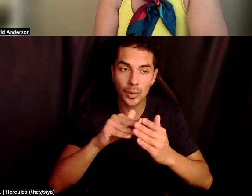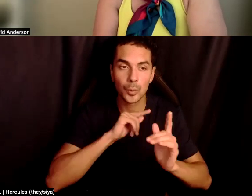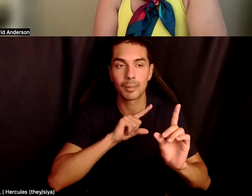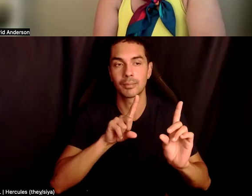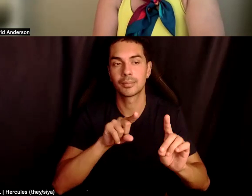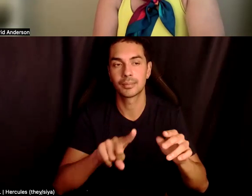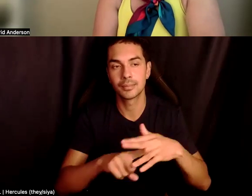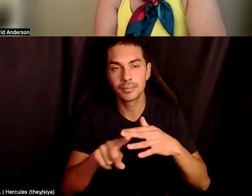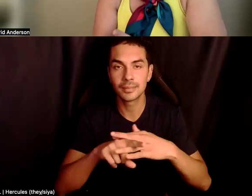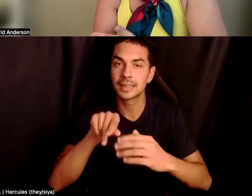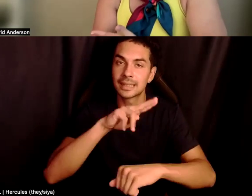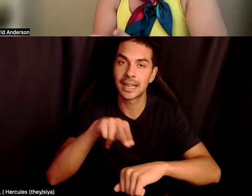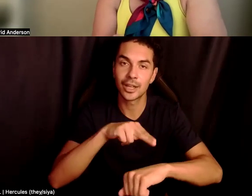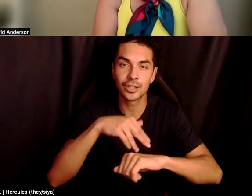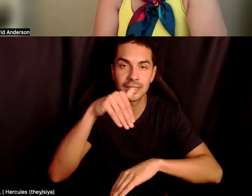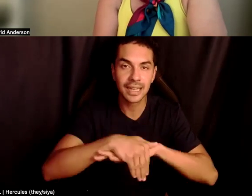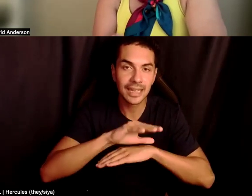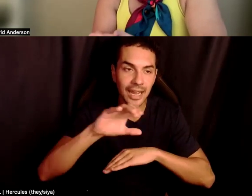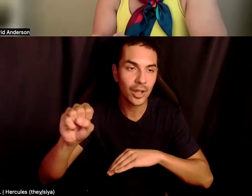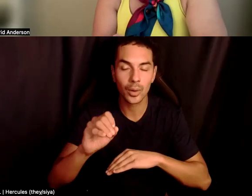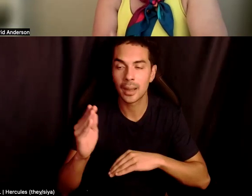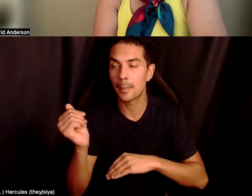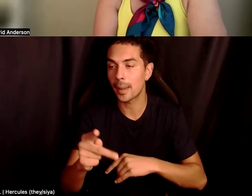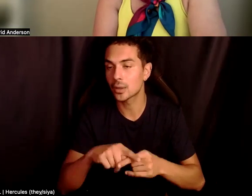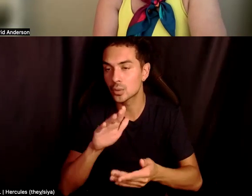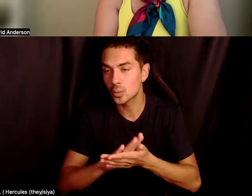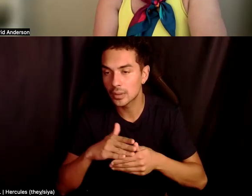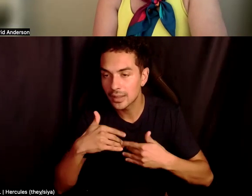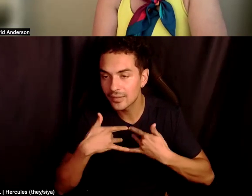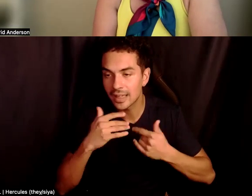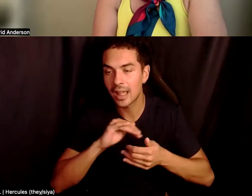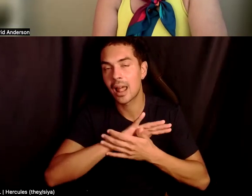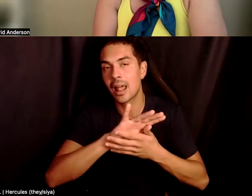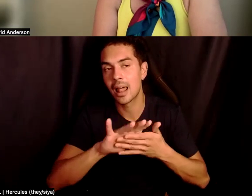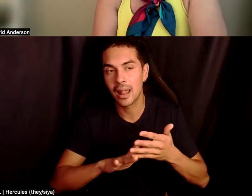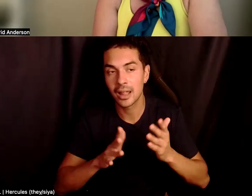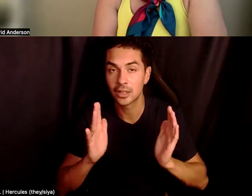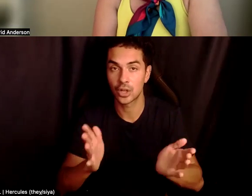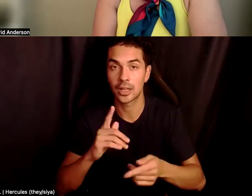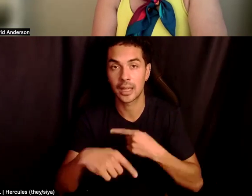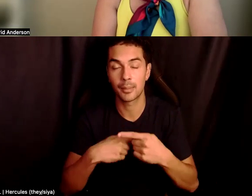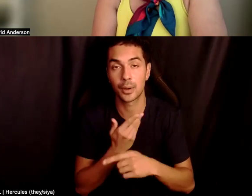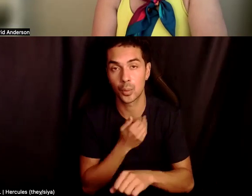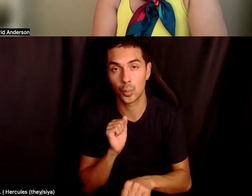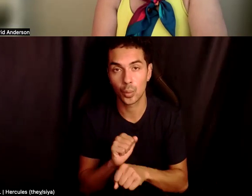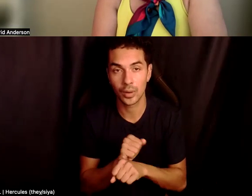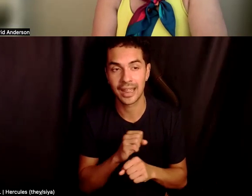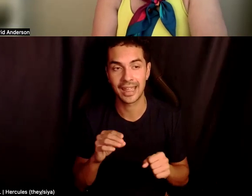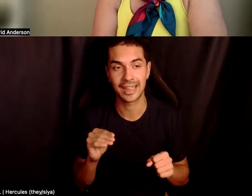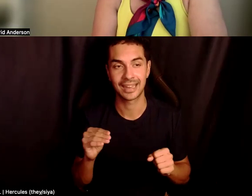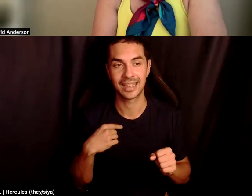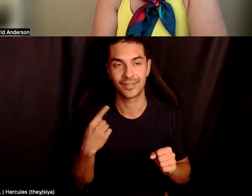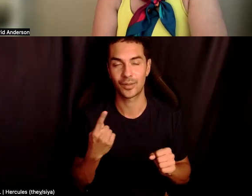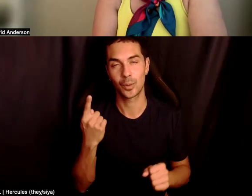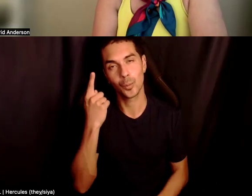of, you know, the national night out and back to school events and all that type of thing, talking about the work. And I've